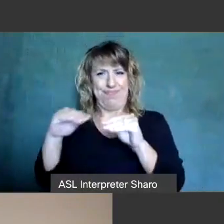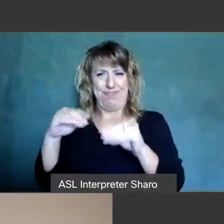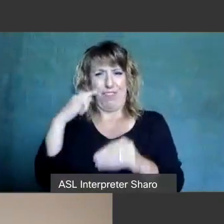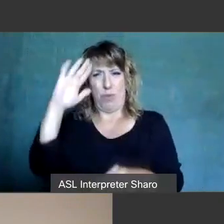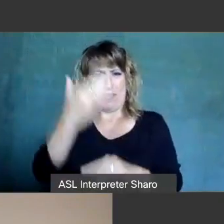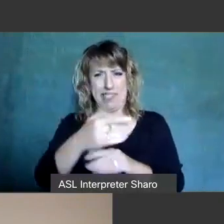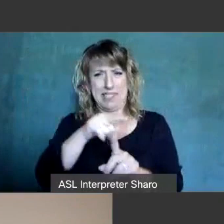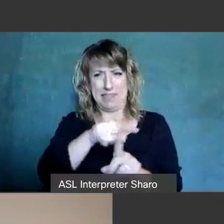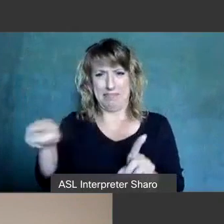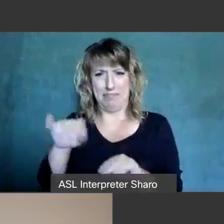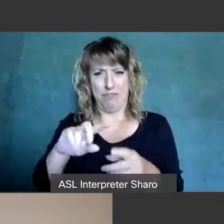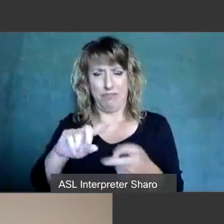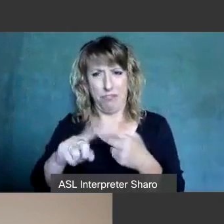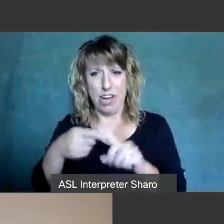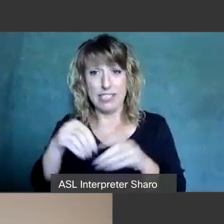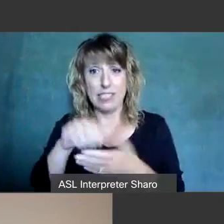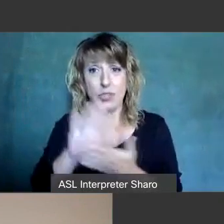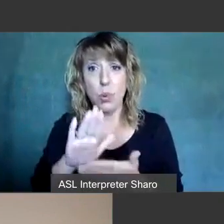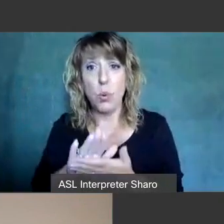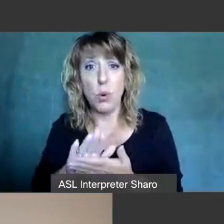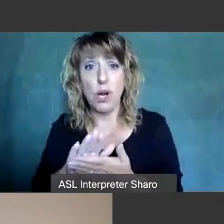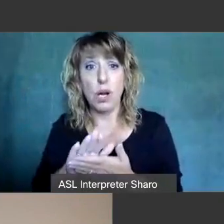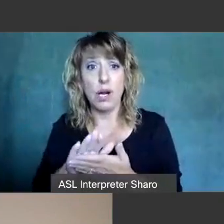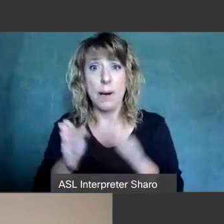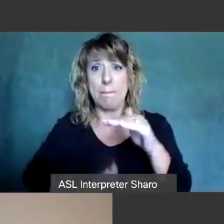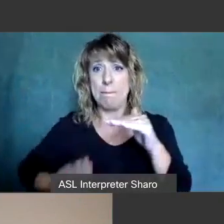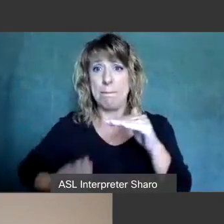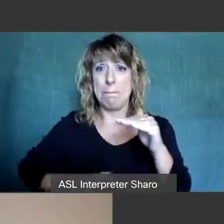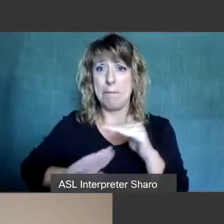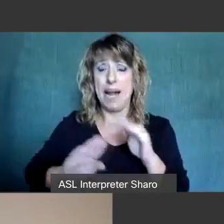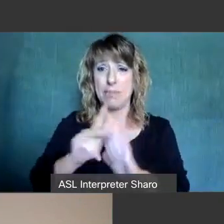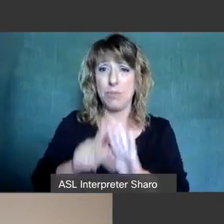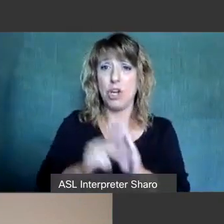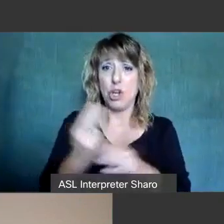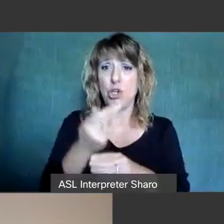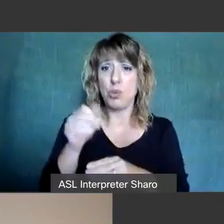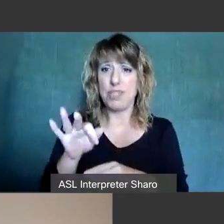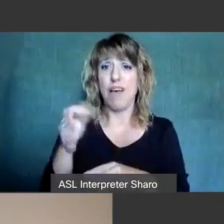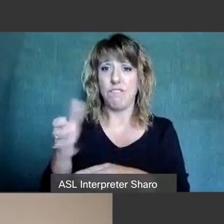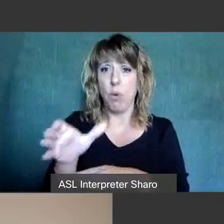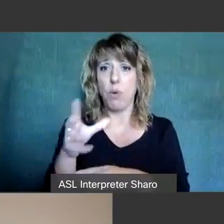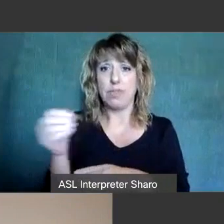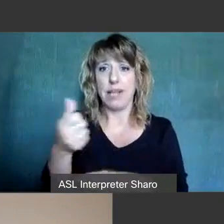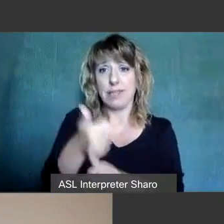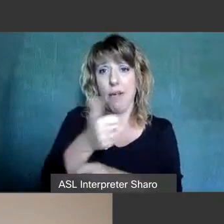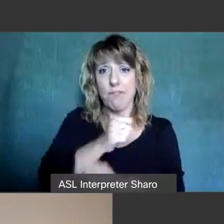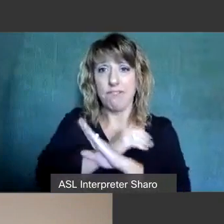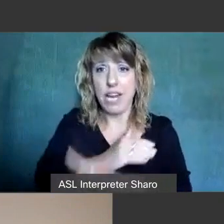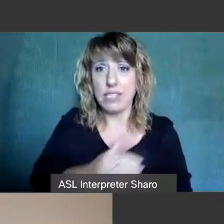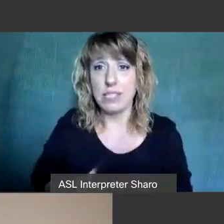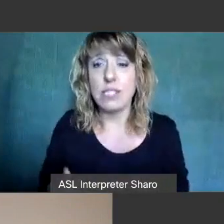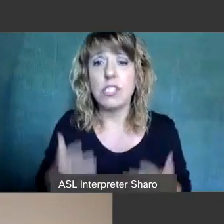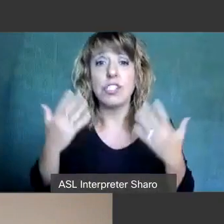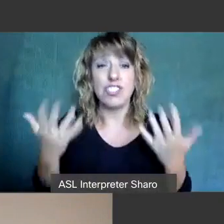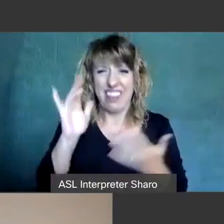and his friends in school on basic principles of use of force and self-defense that type of